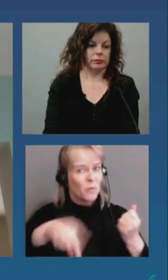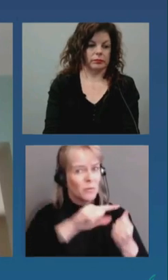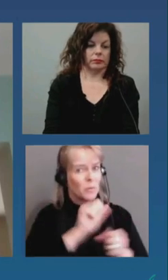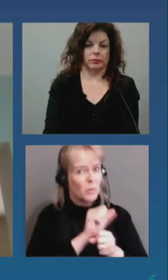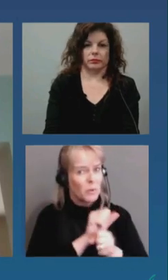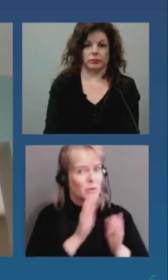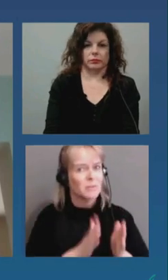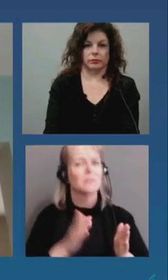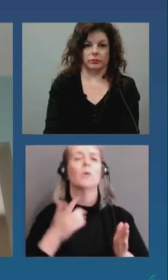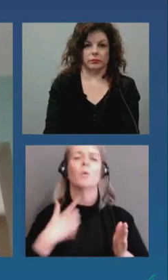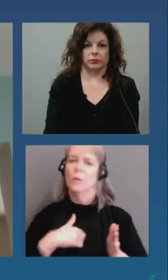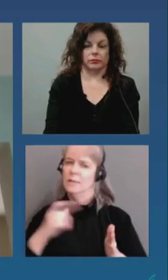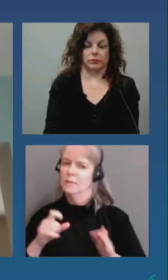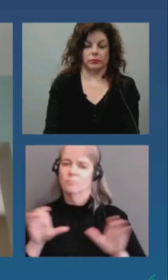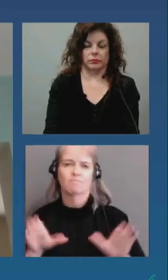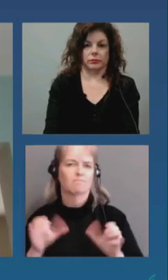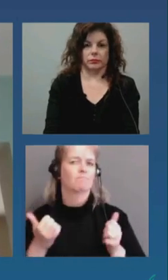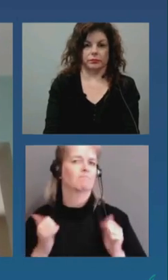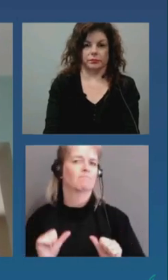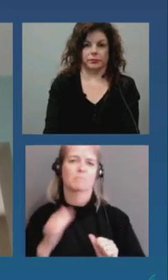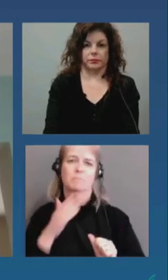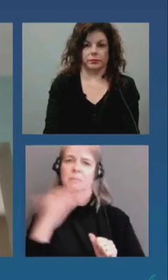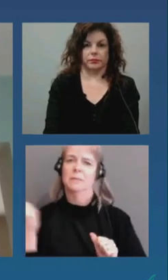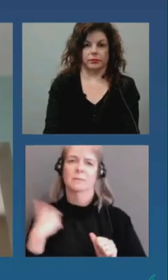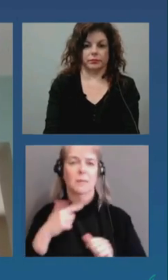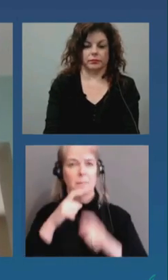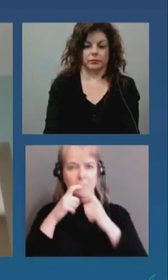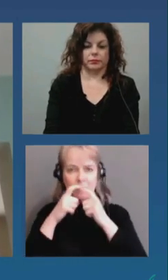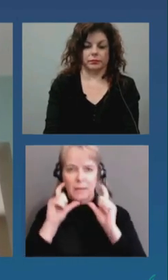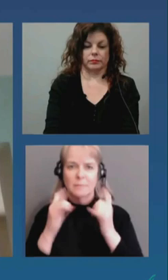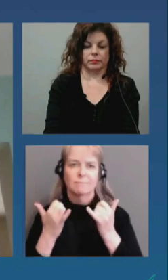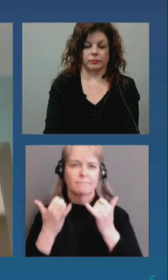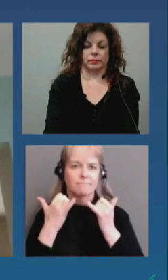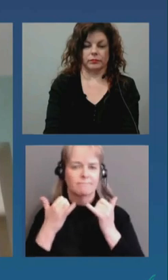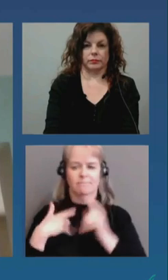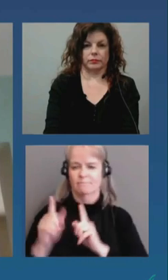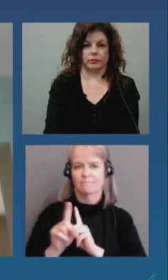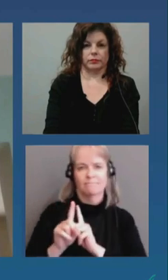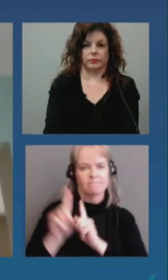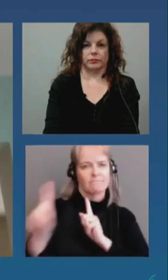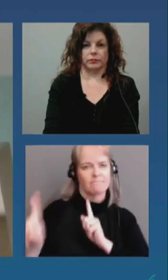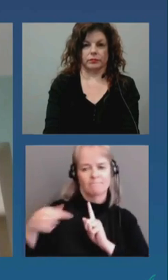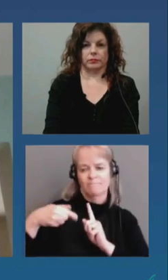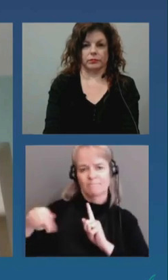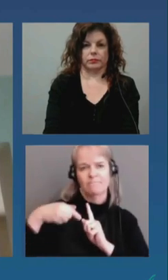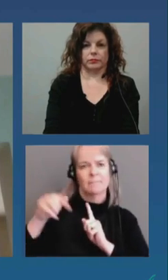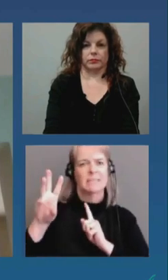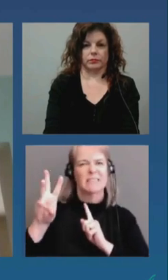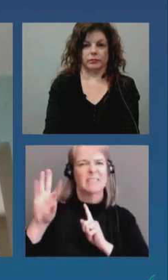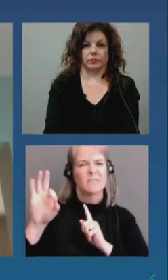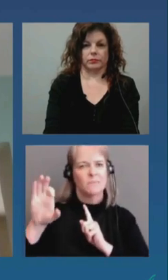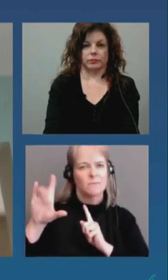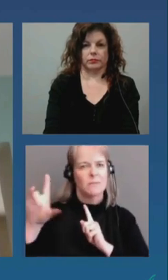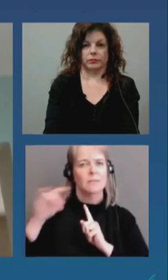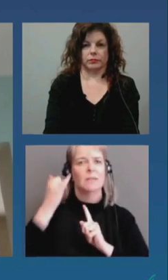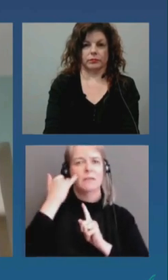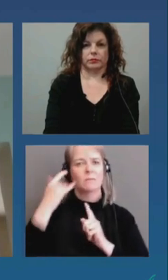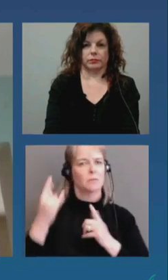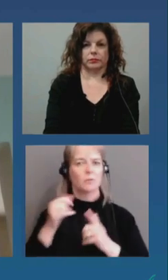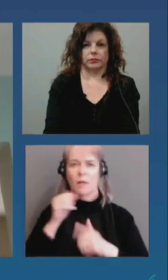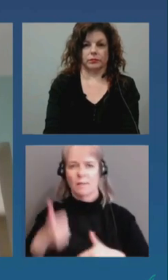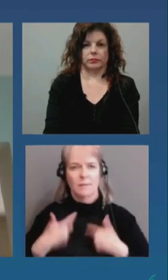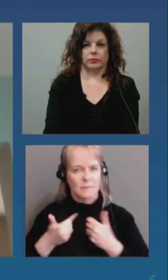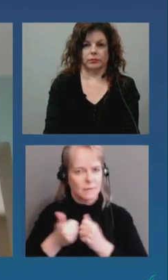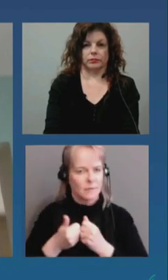measures, such as masking, staying six feet apart when interacting with those outside of your household, and staying home